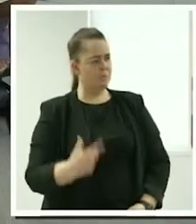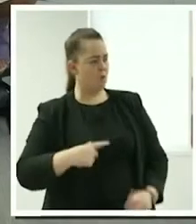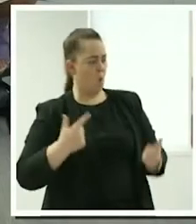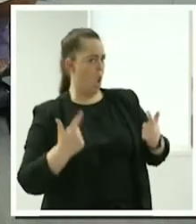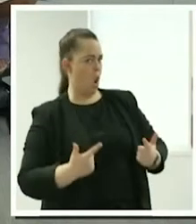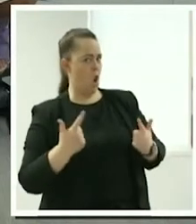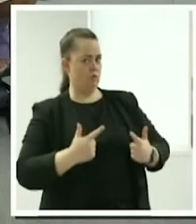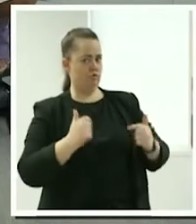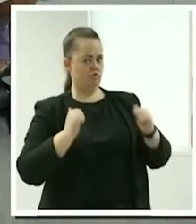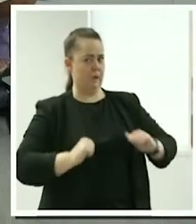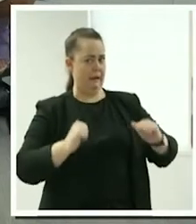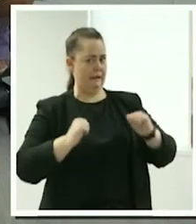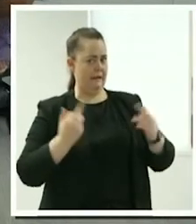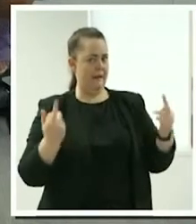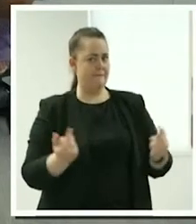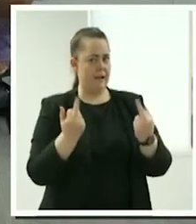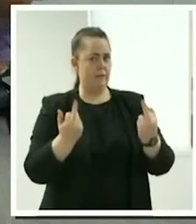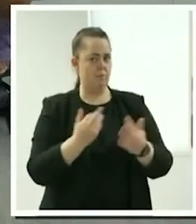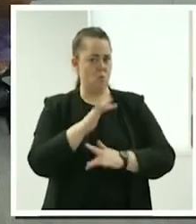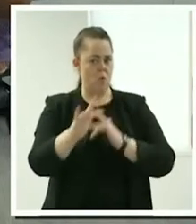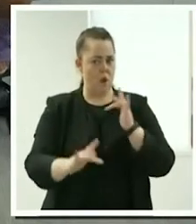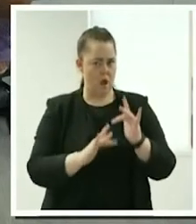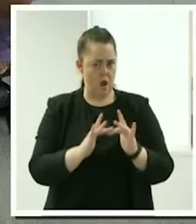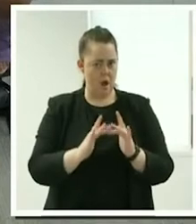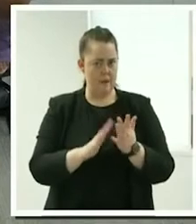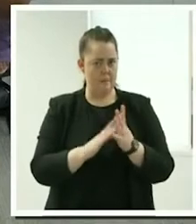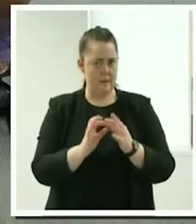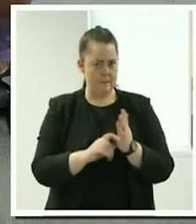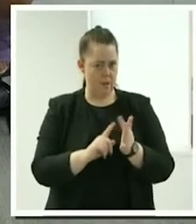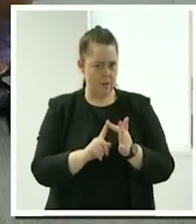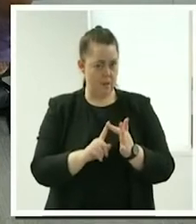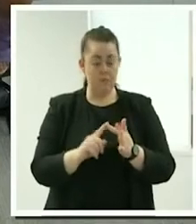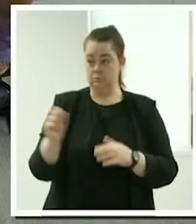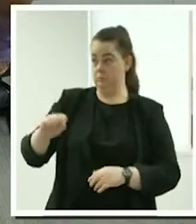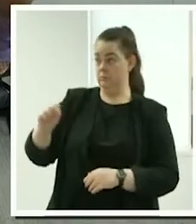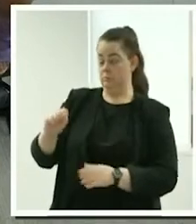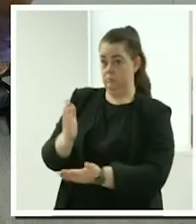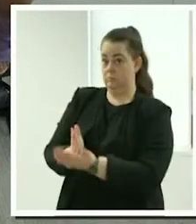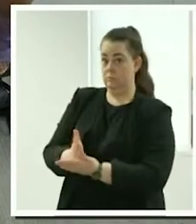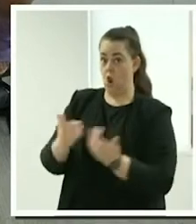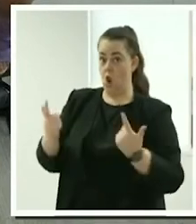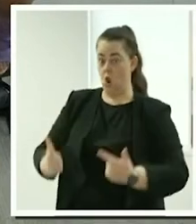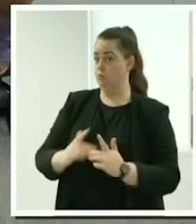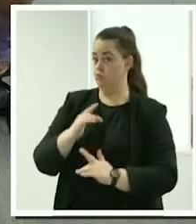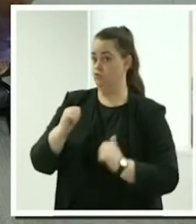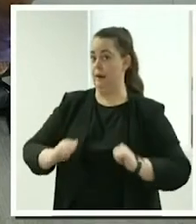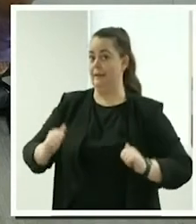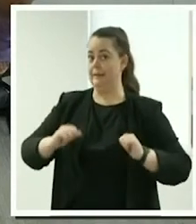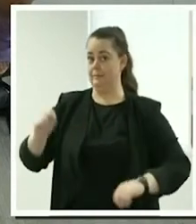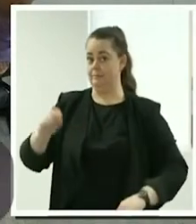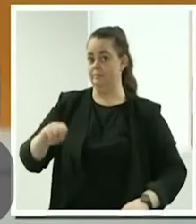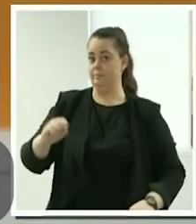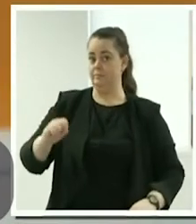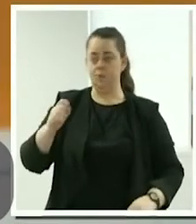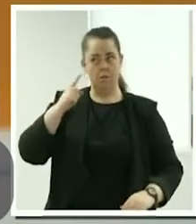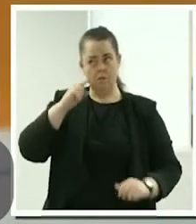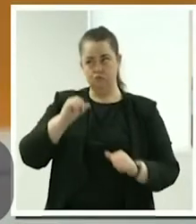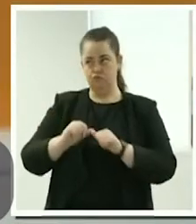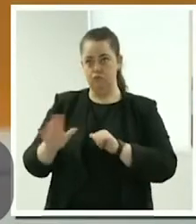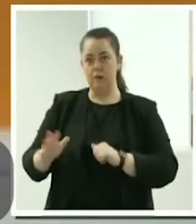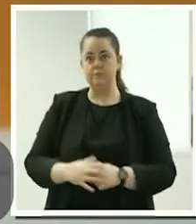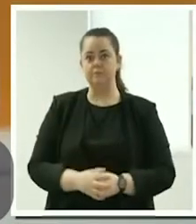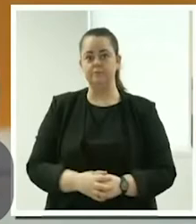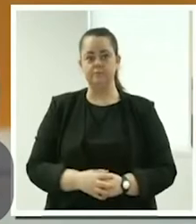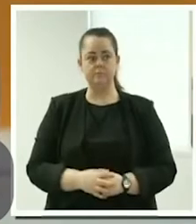on the hub. There is definitely a lot of training and which I think is good so you can,